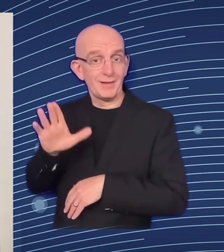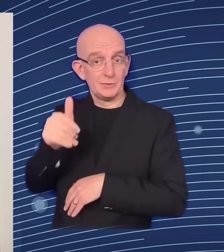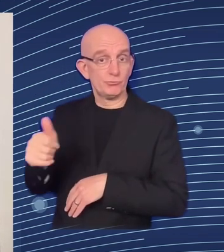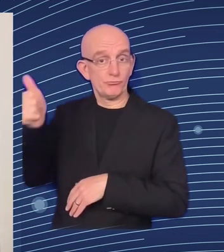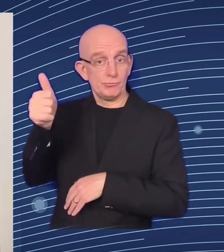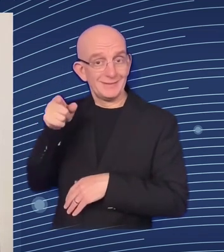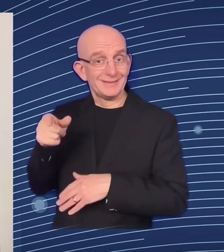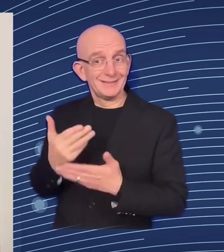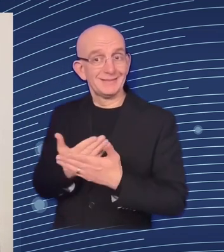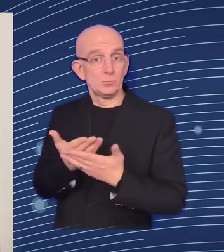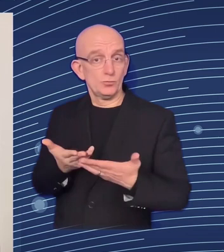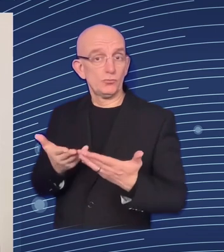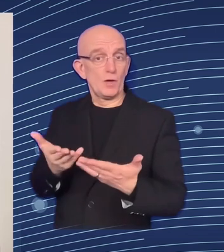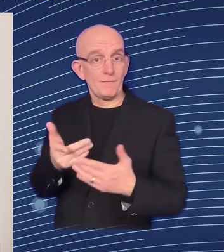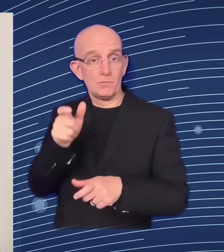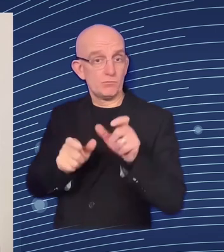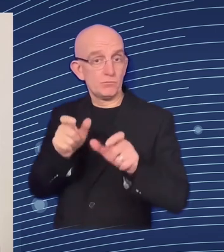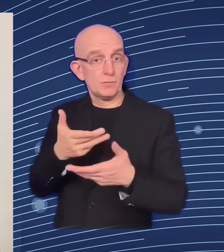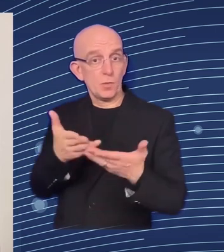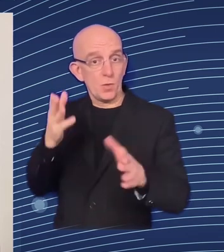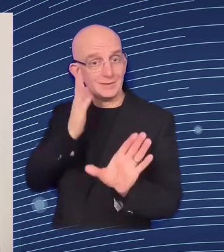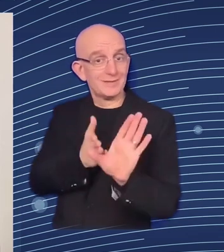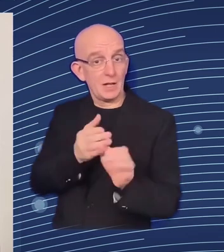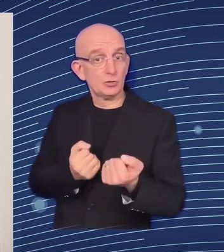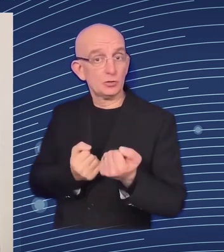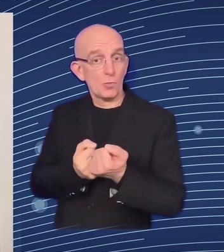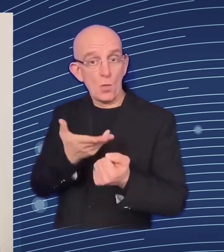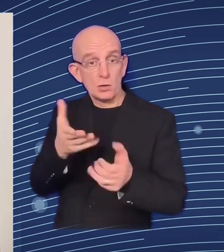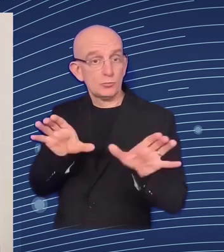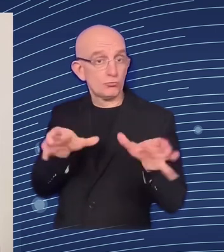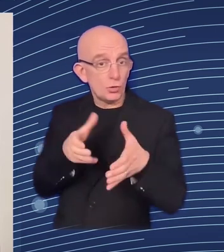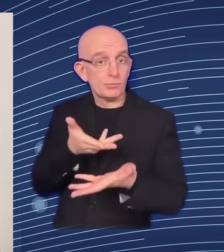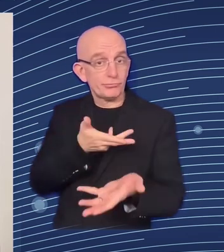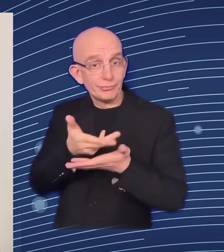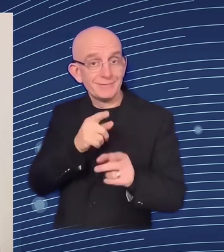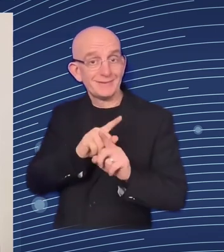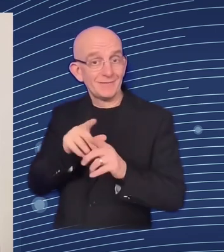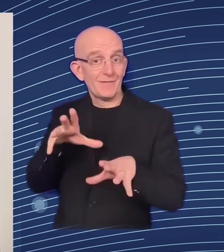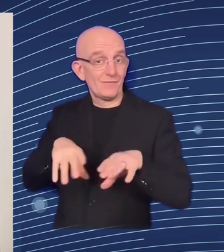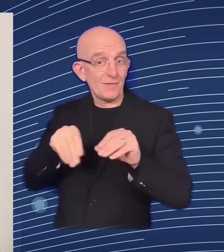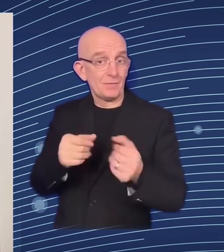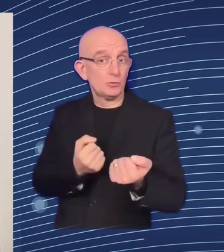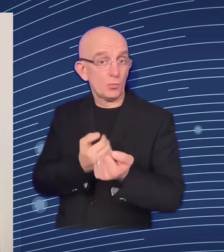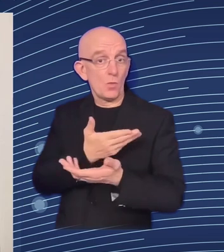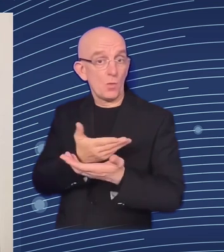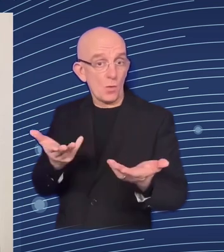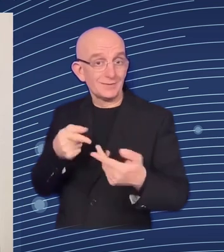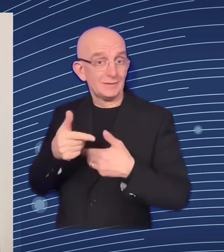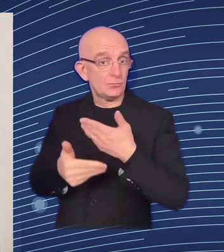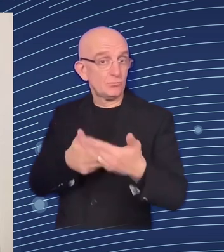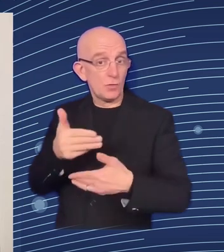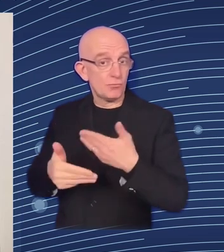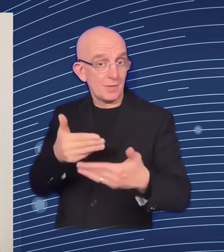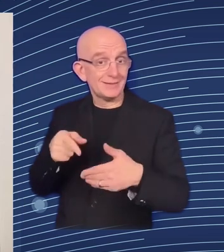services in addition this program will include training for first-line responders and volunteers to strengthen the resilience of